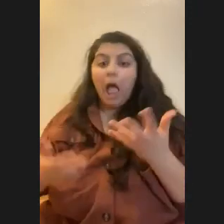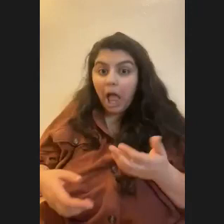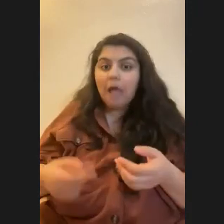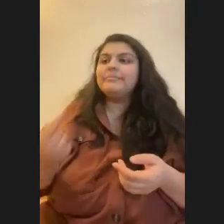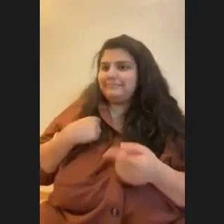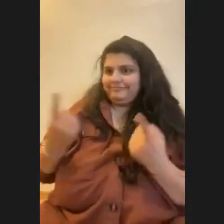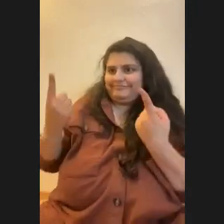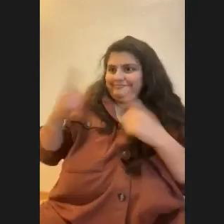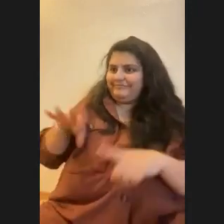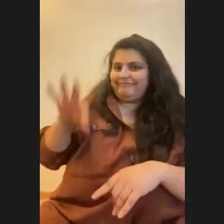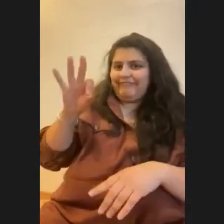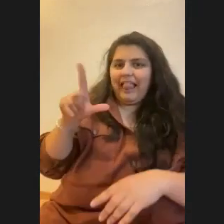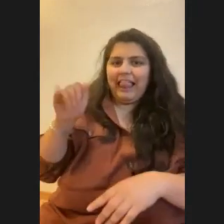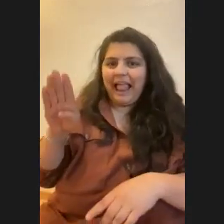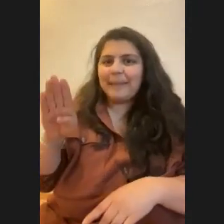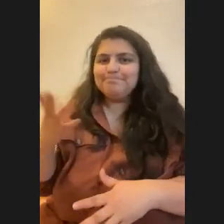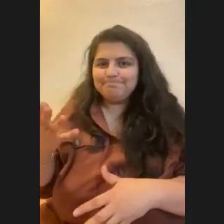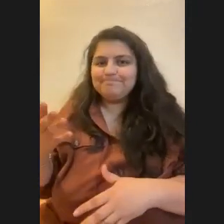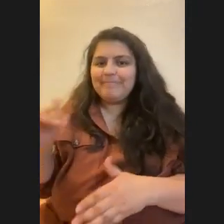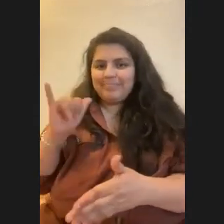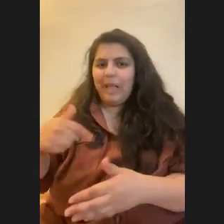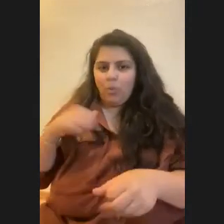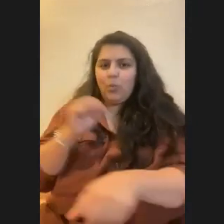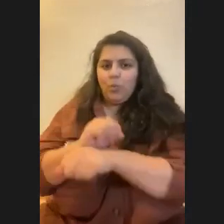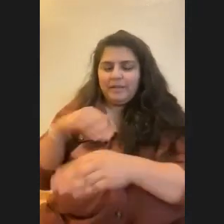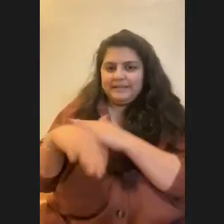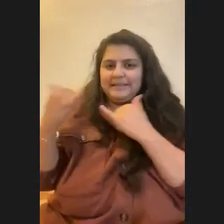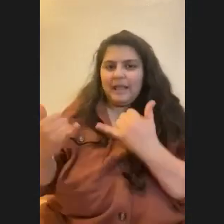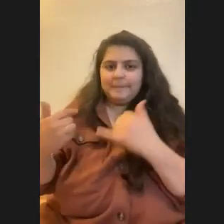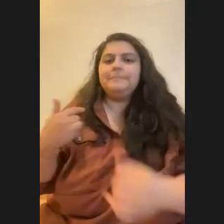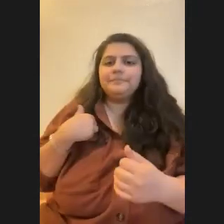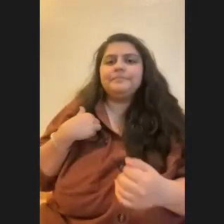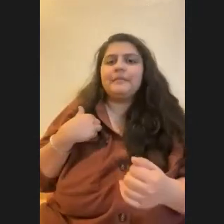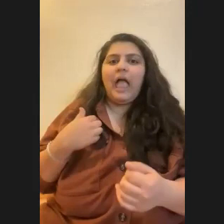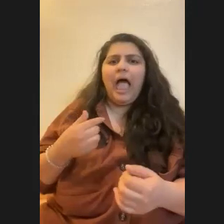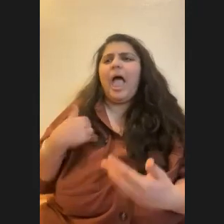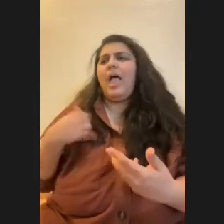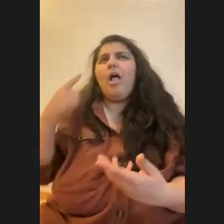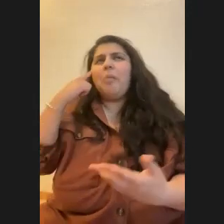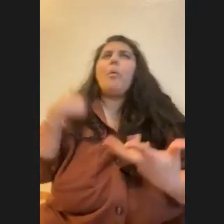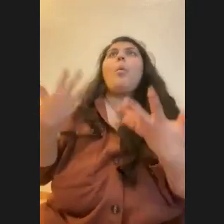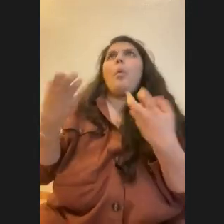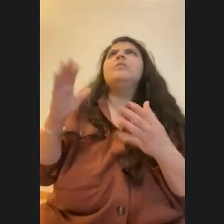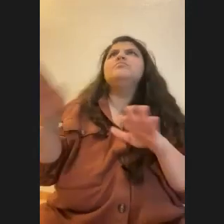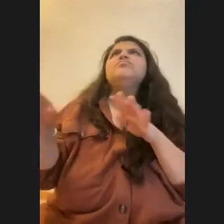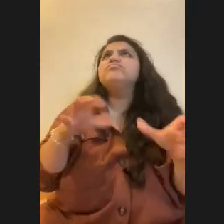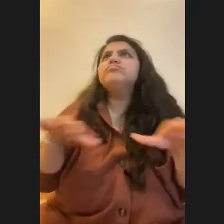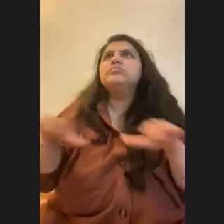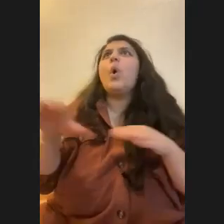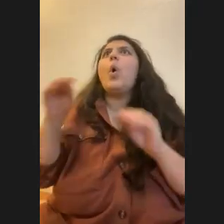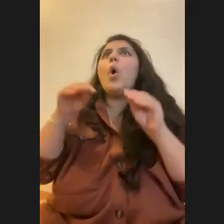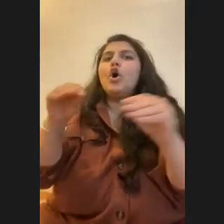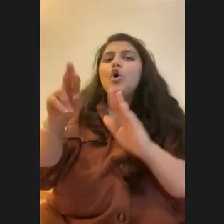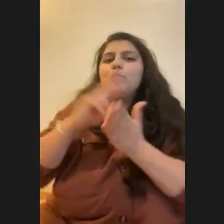across the lab I'm working in now. Uh, I found, I had just been like, I really want to do ocean research. And I came from Florida